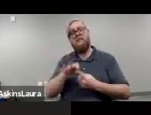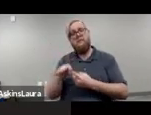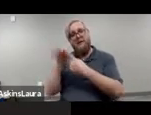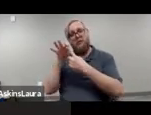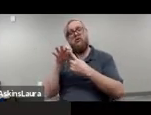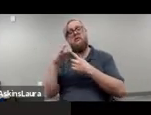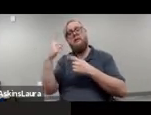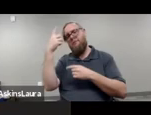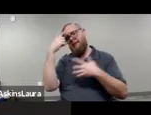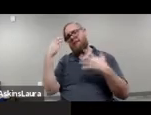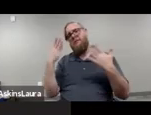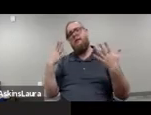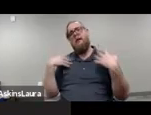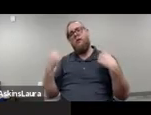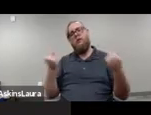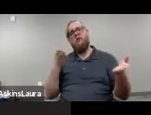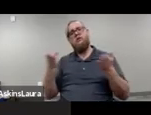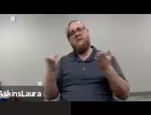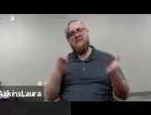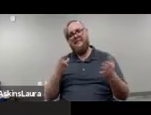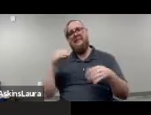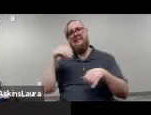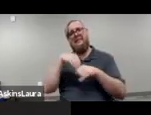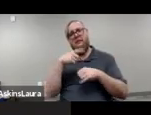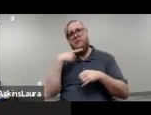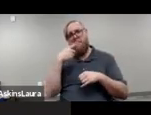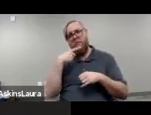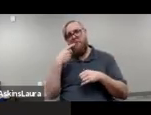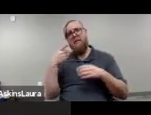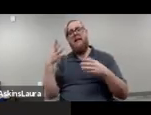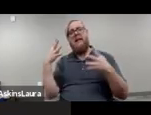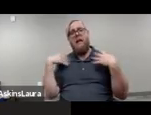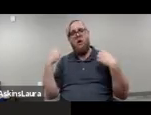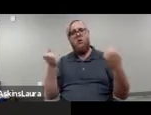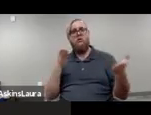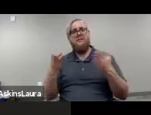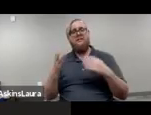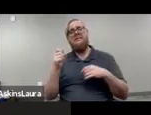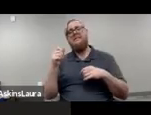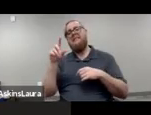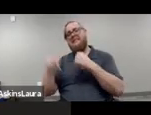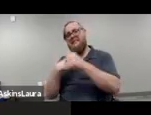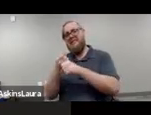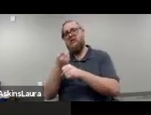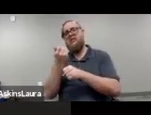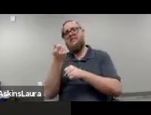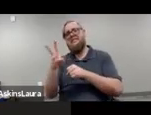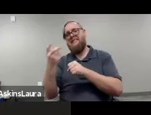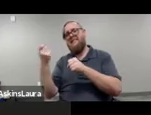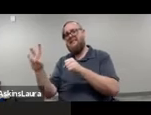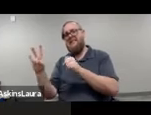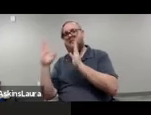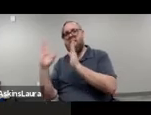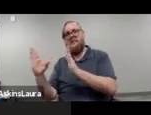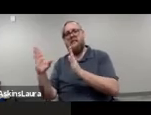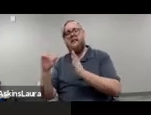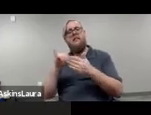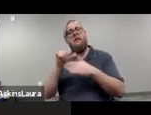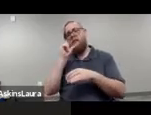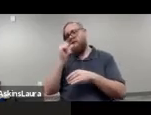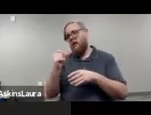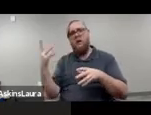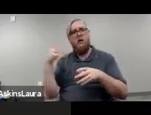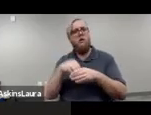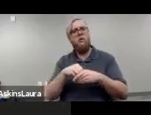health services, um, in the public mental health system in fiscal year, uh, 16-17. So this does not include the 605